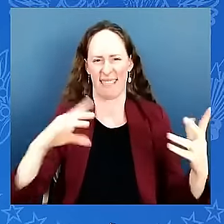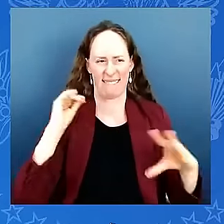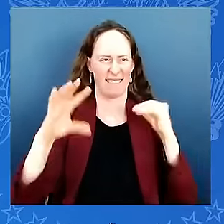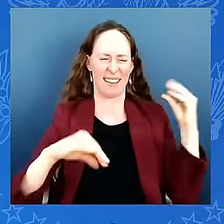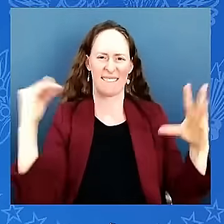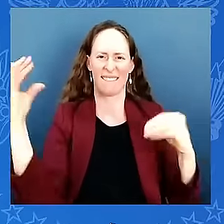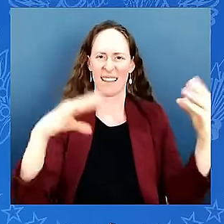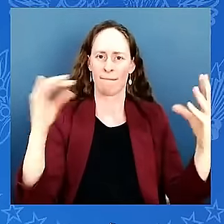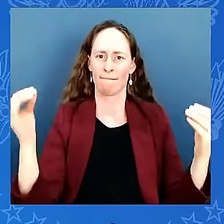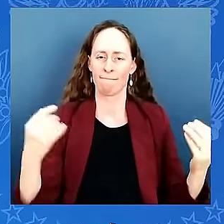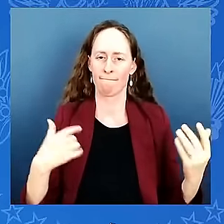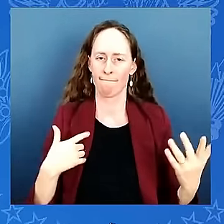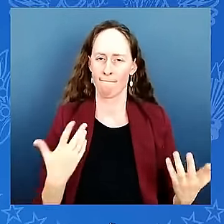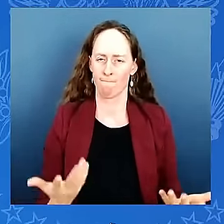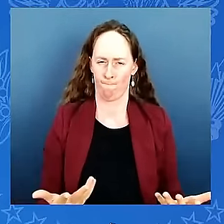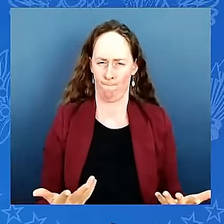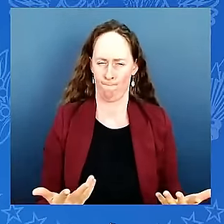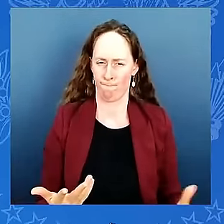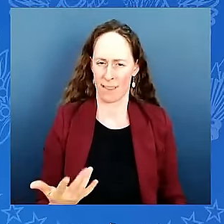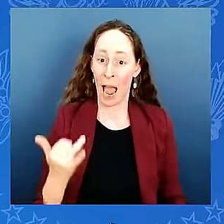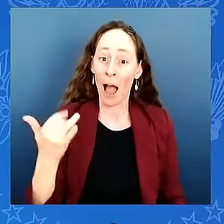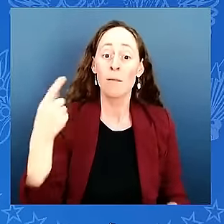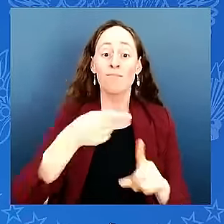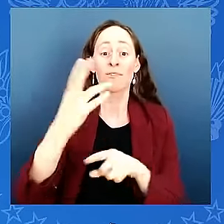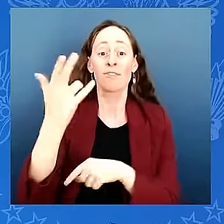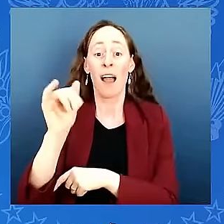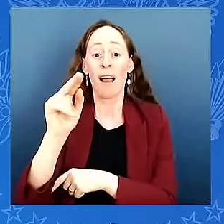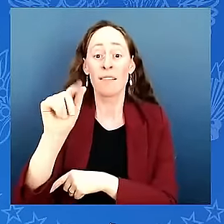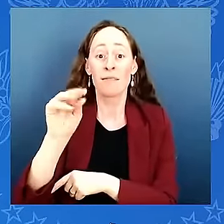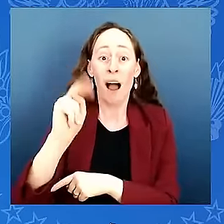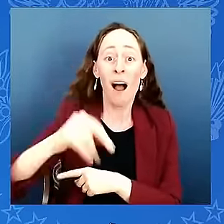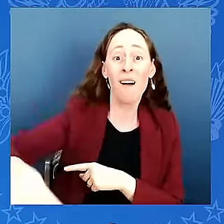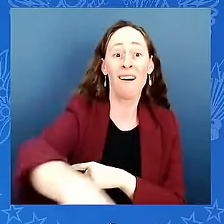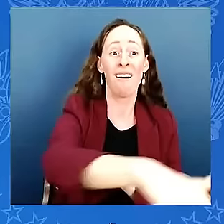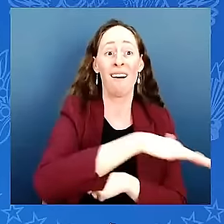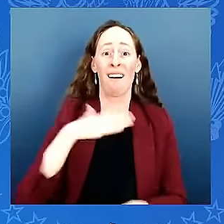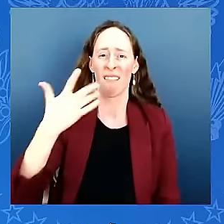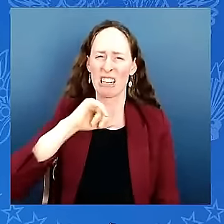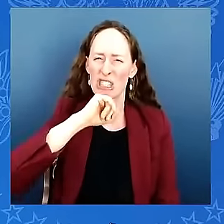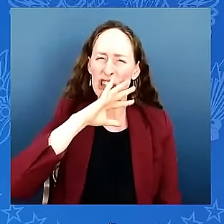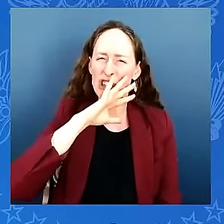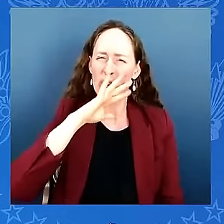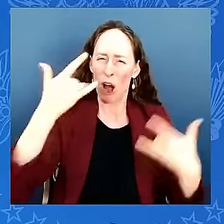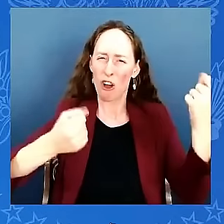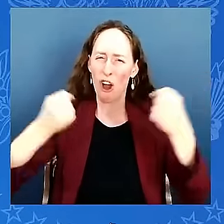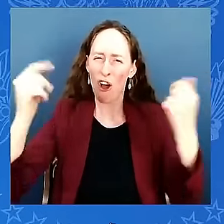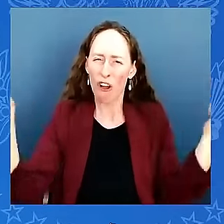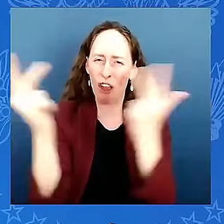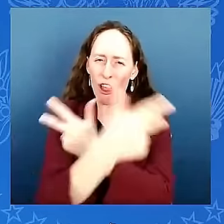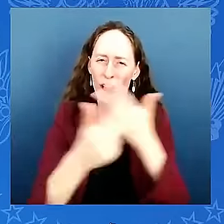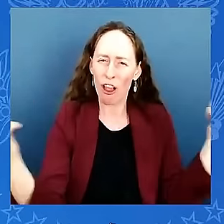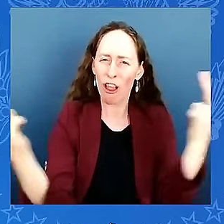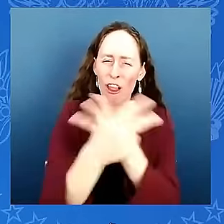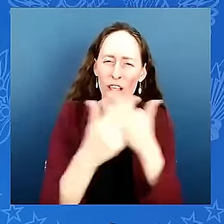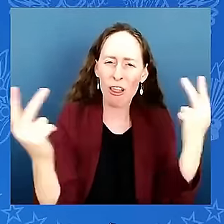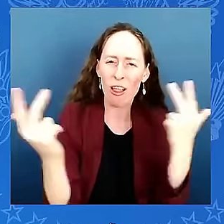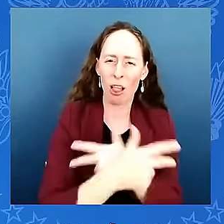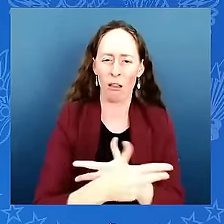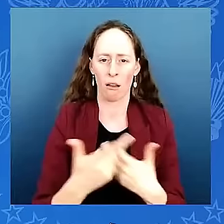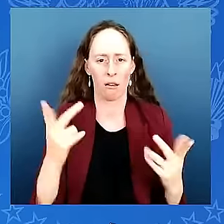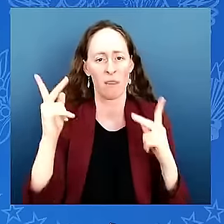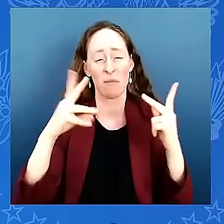made our air quality worse the construction displaced so many people from our community